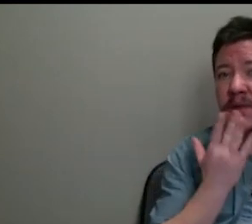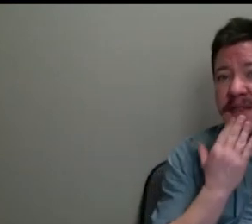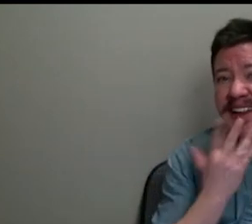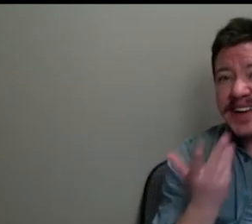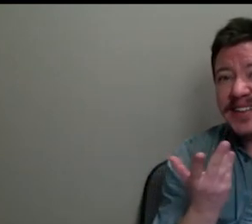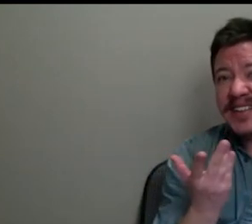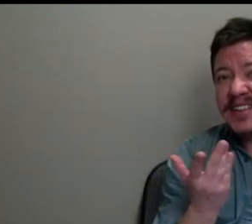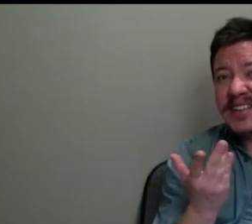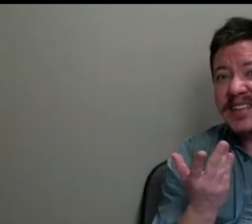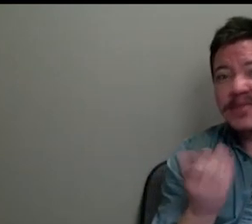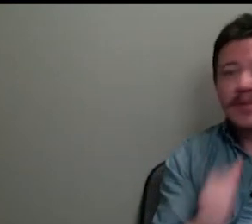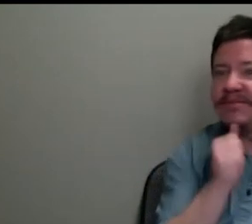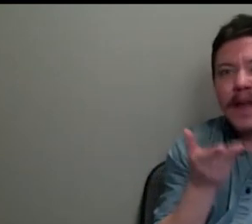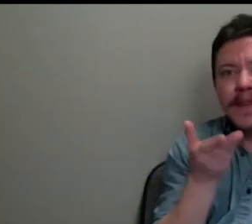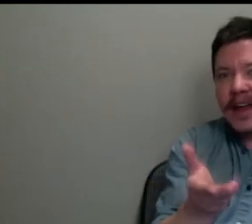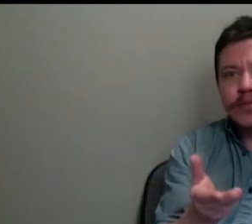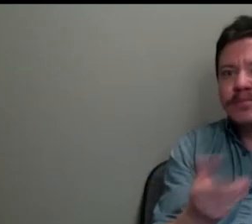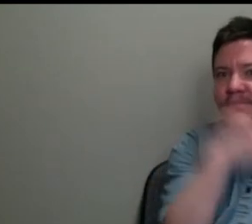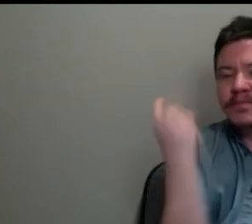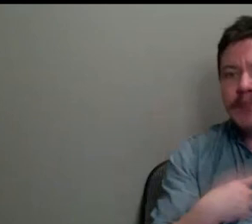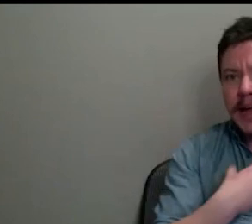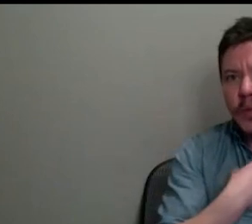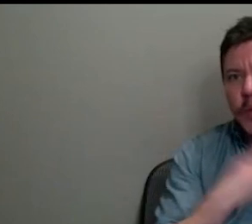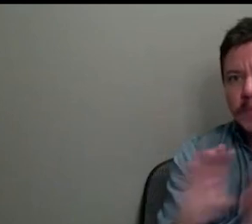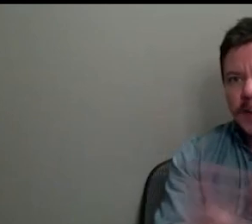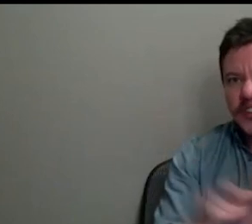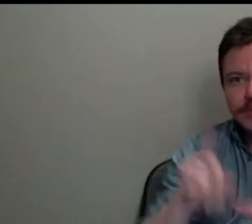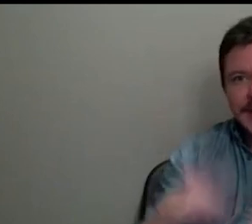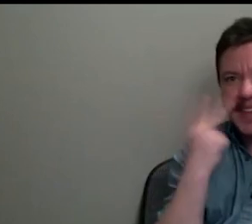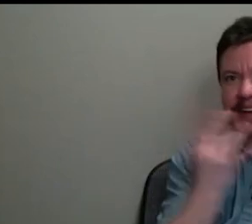operate in those. But it's a painting where he's deliberately,